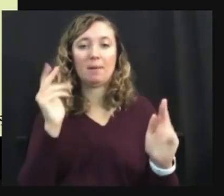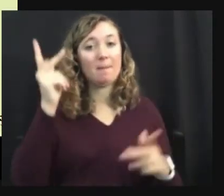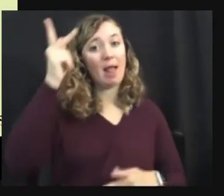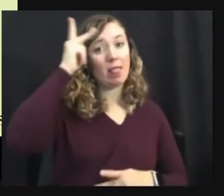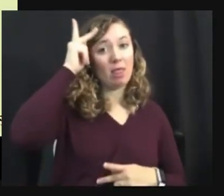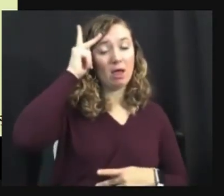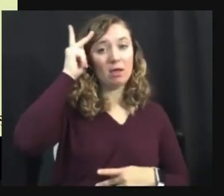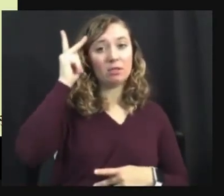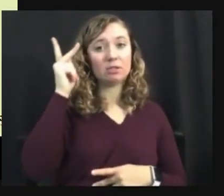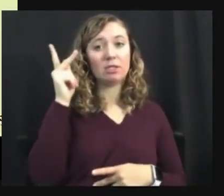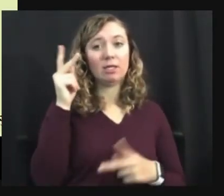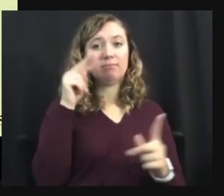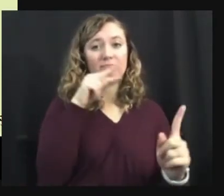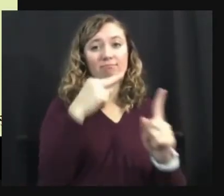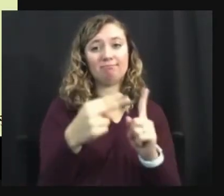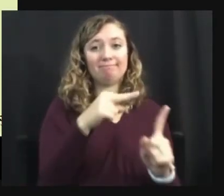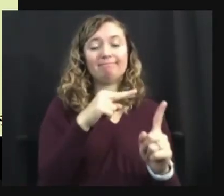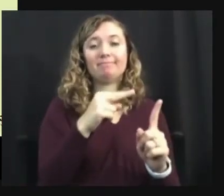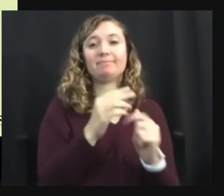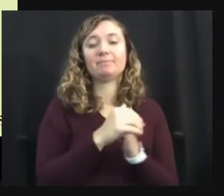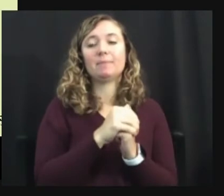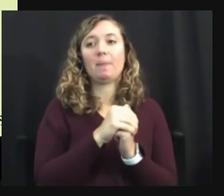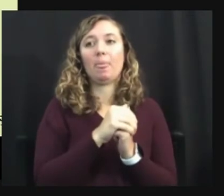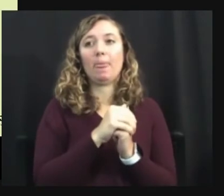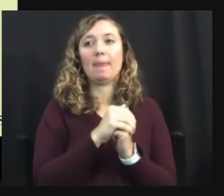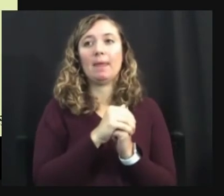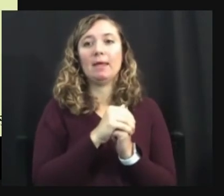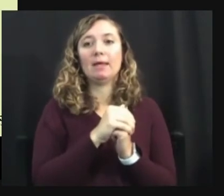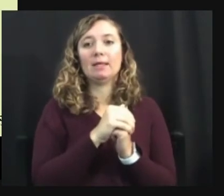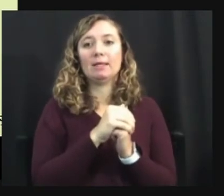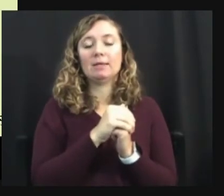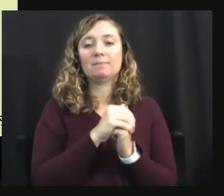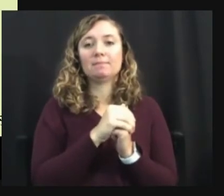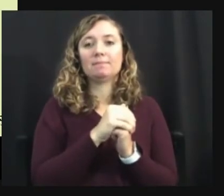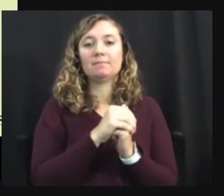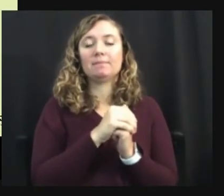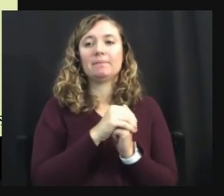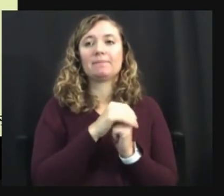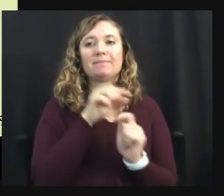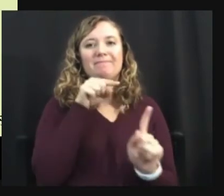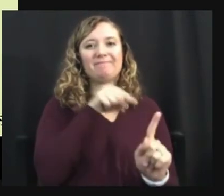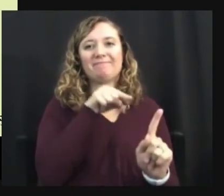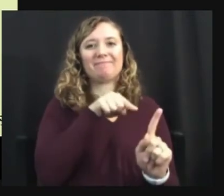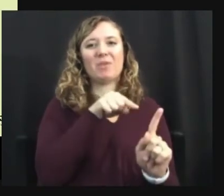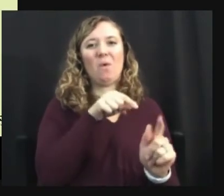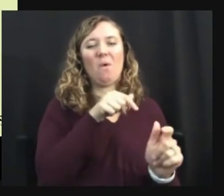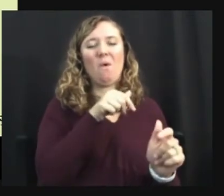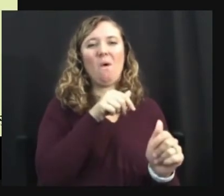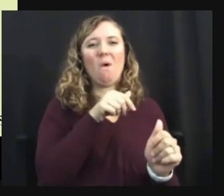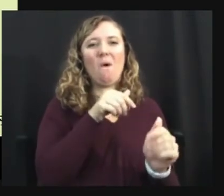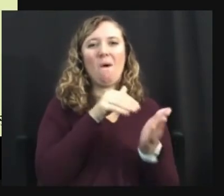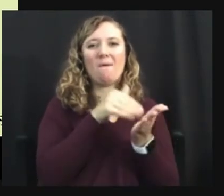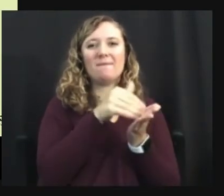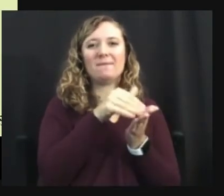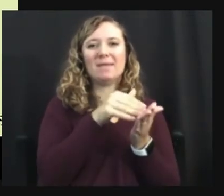the pathology based model often includes value judgments, um,